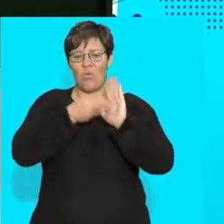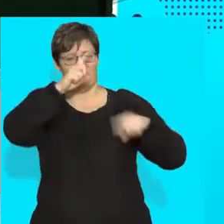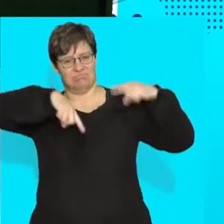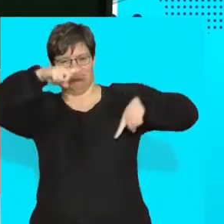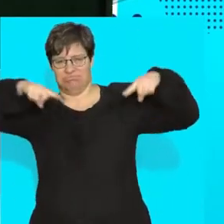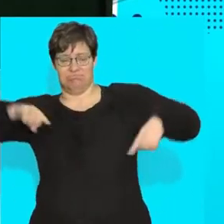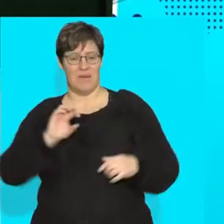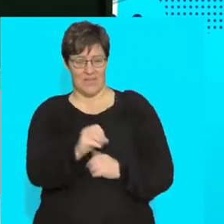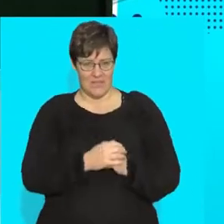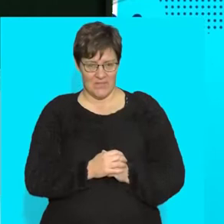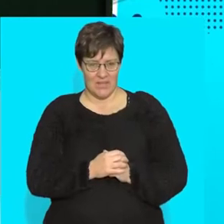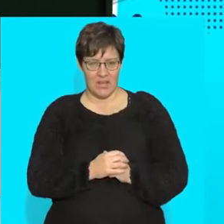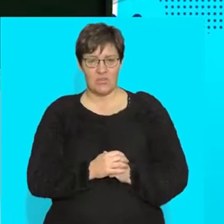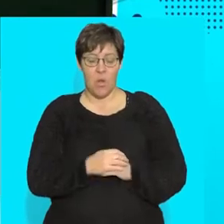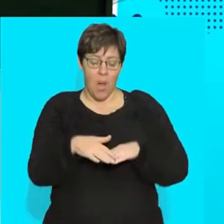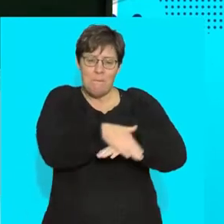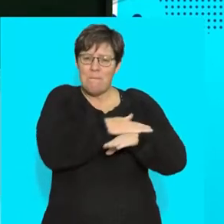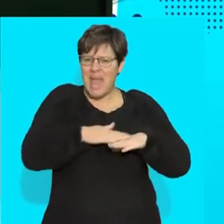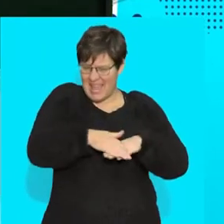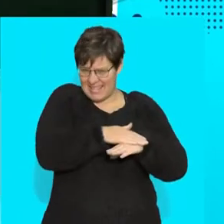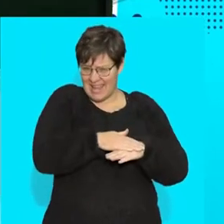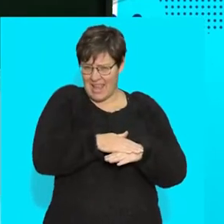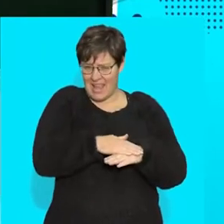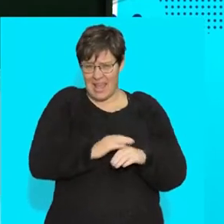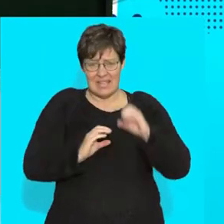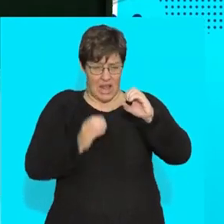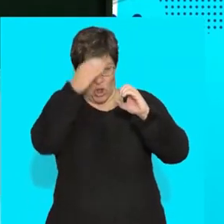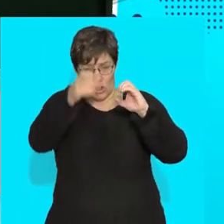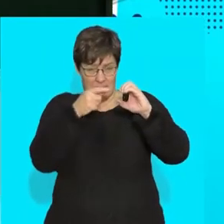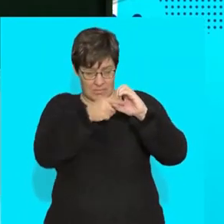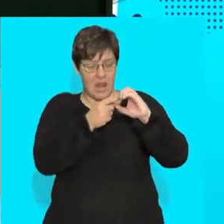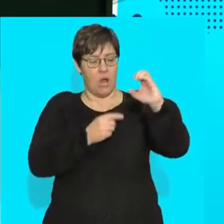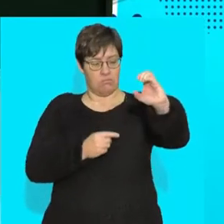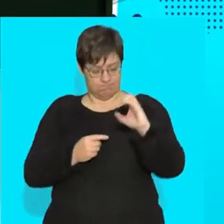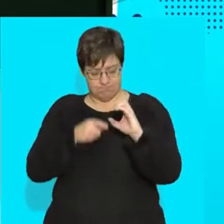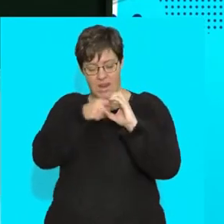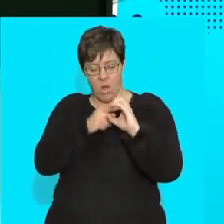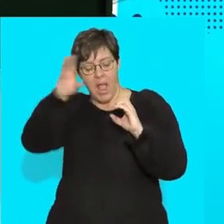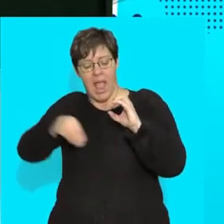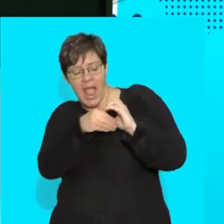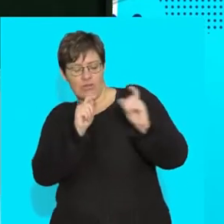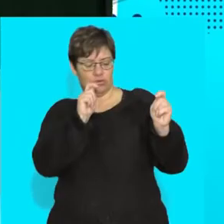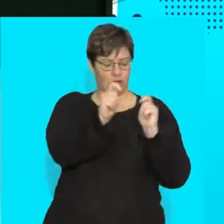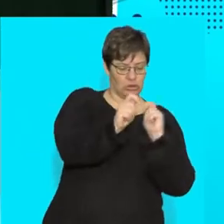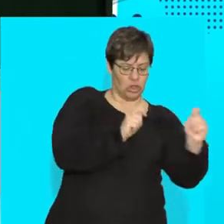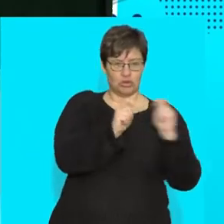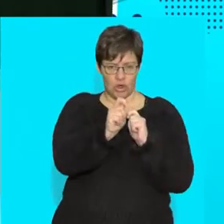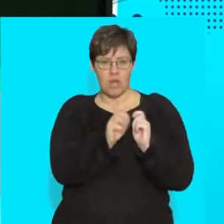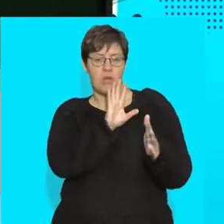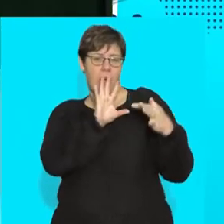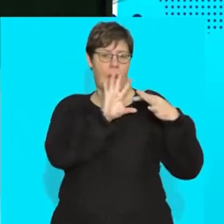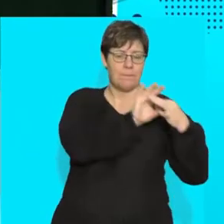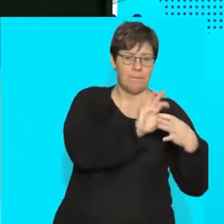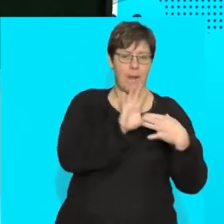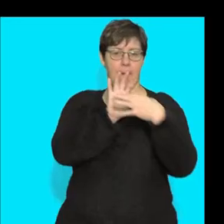So that means I'm going to take the basic concept of a cell. I'm going to change it. And all these cells are going to